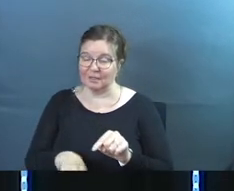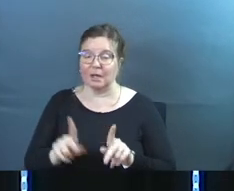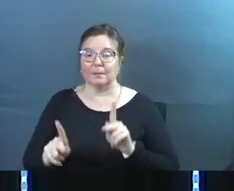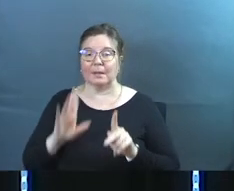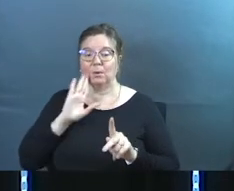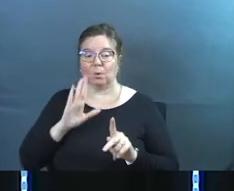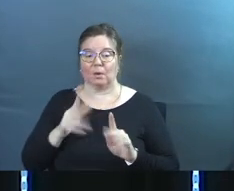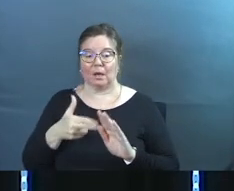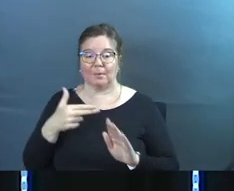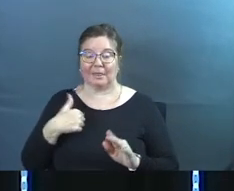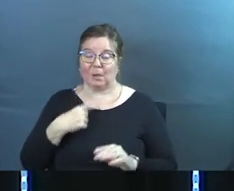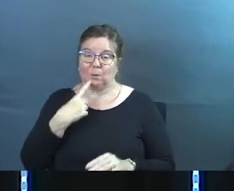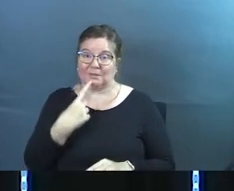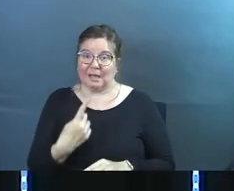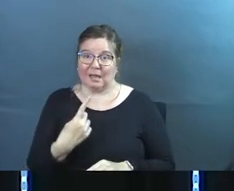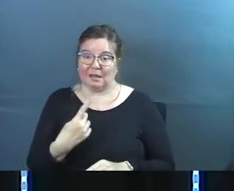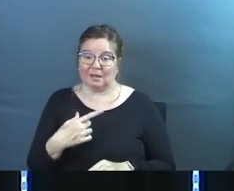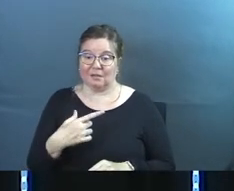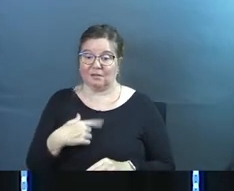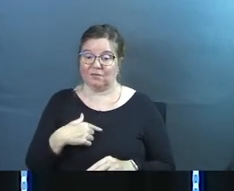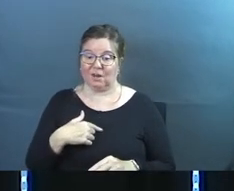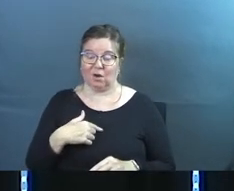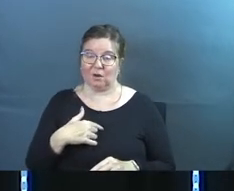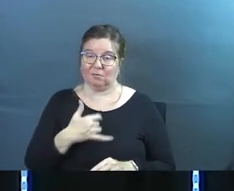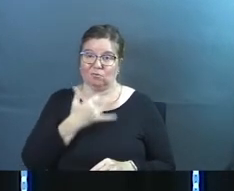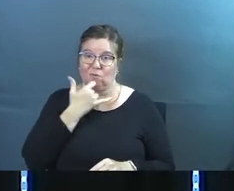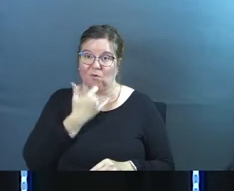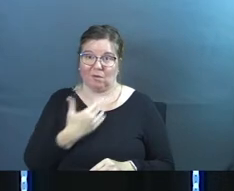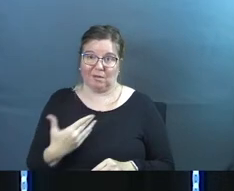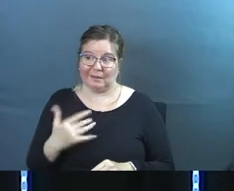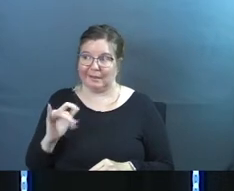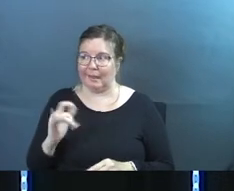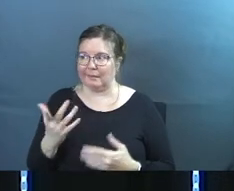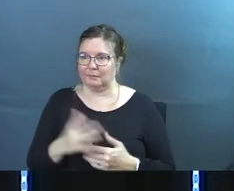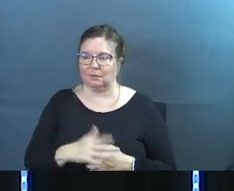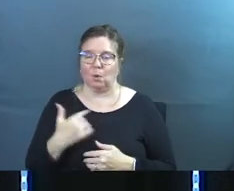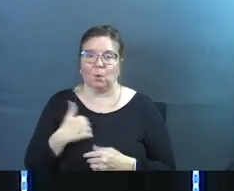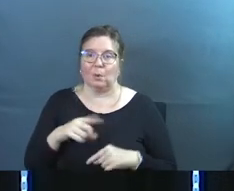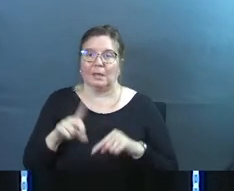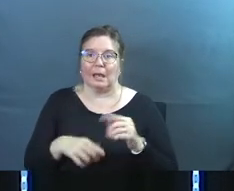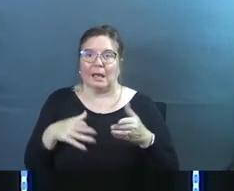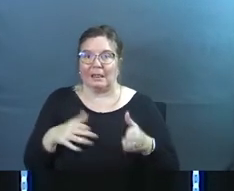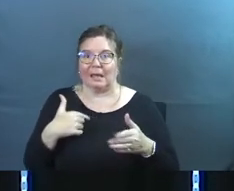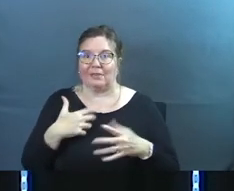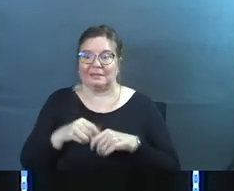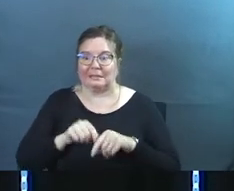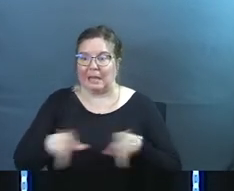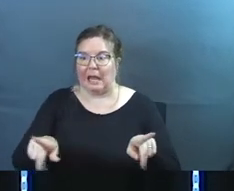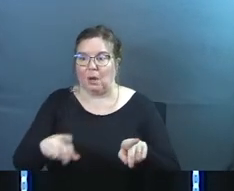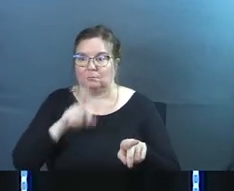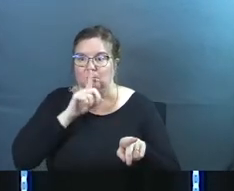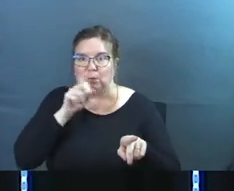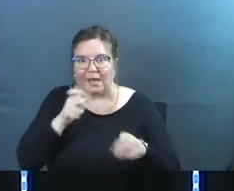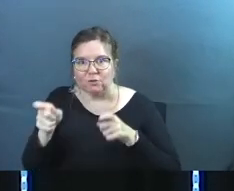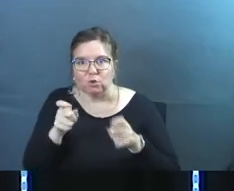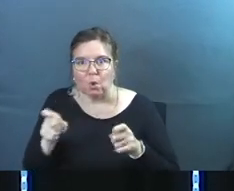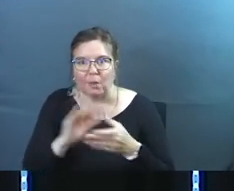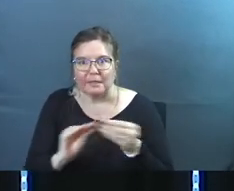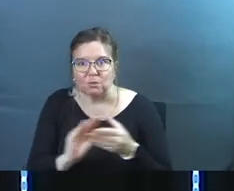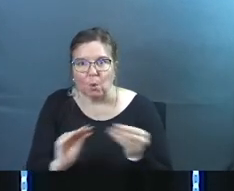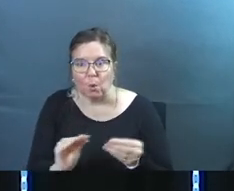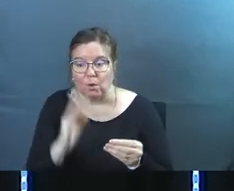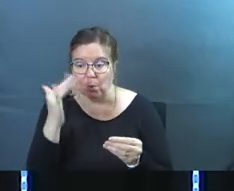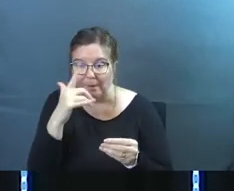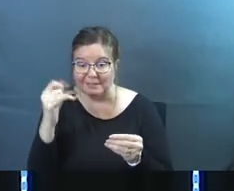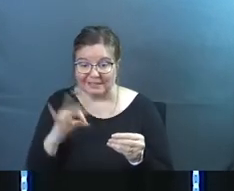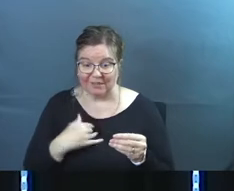people will come along and they will say very dysfunctional things like we can't let this get out we have to control this narrative